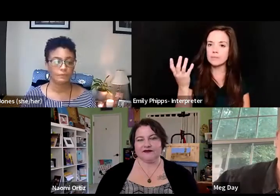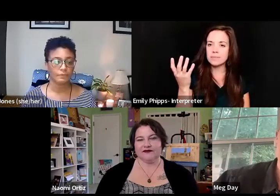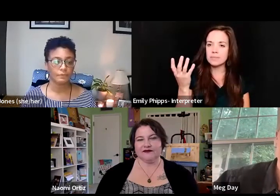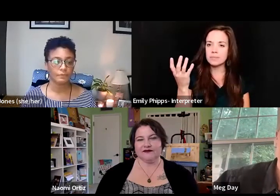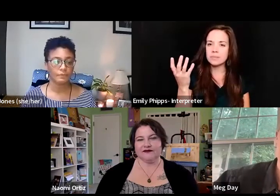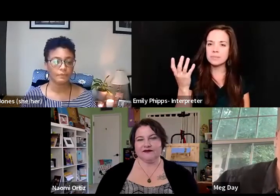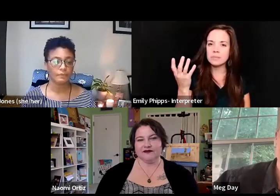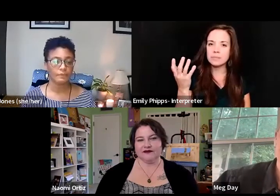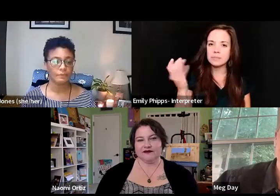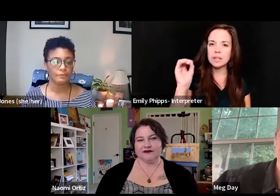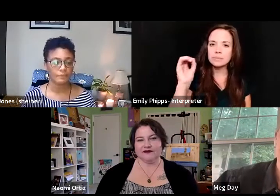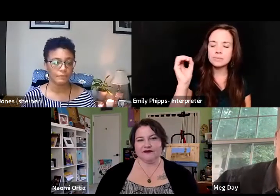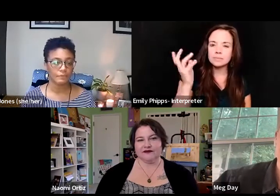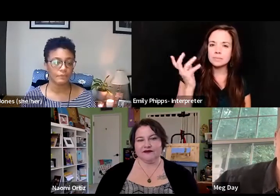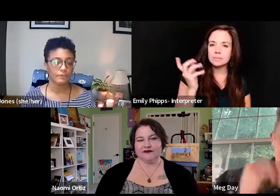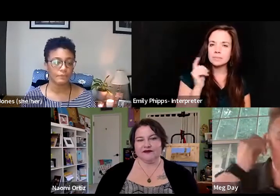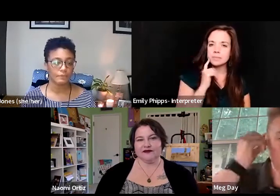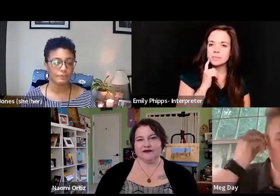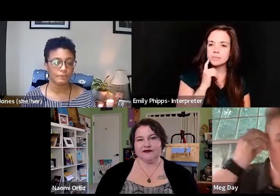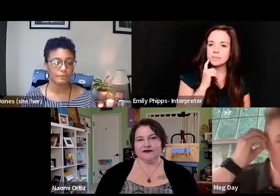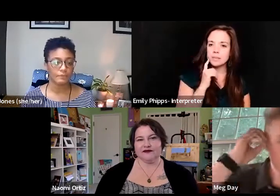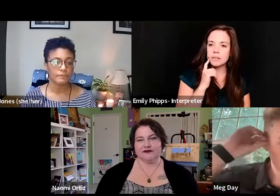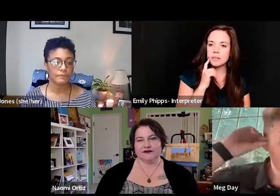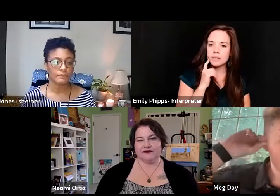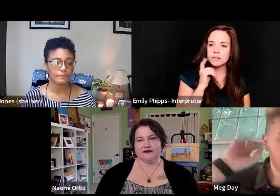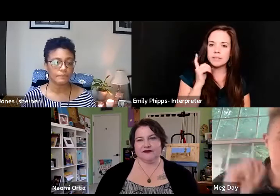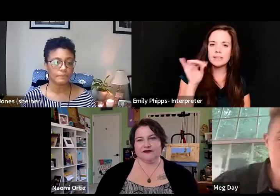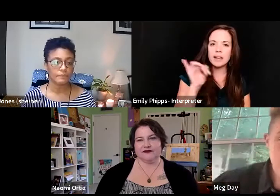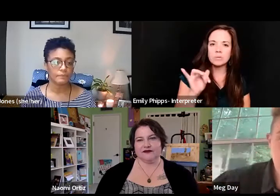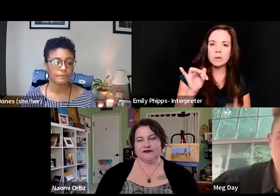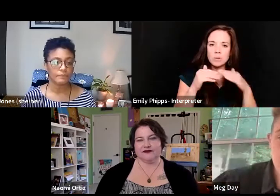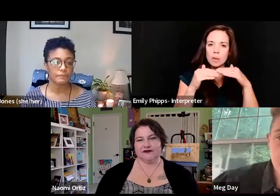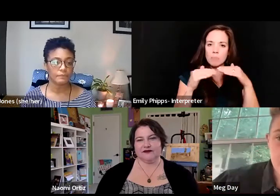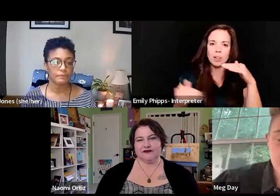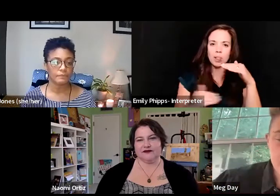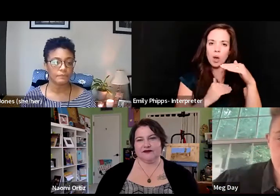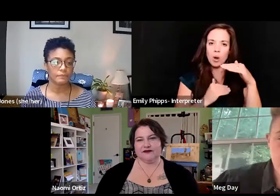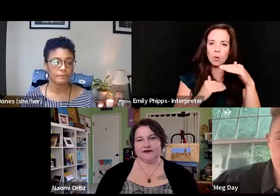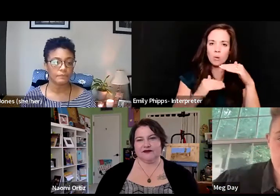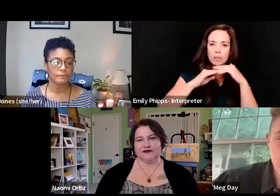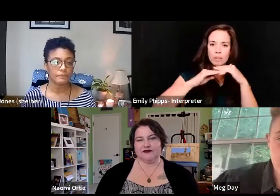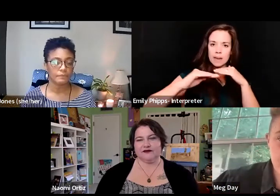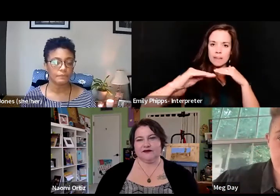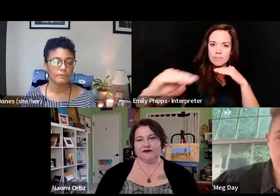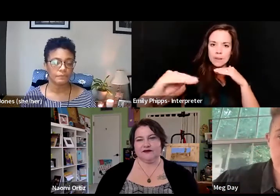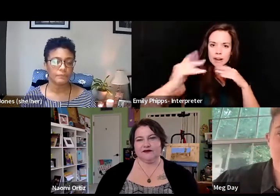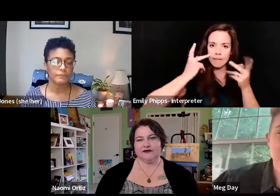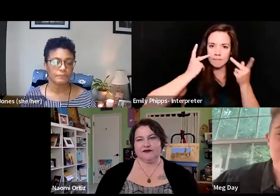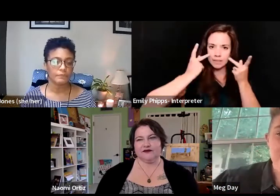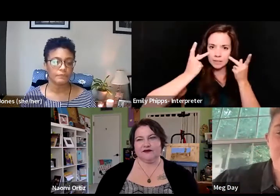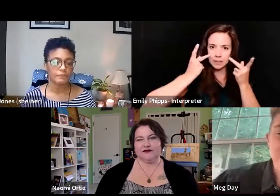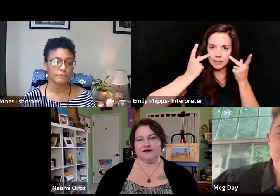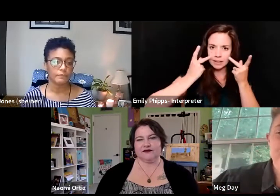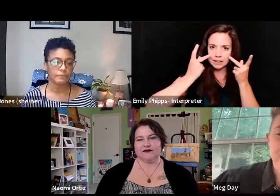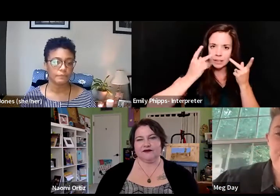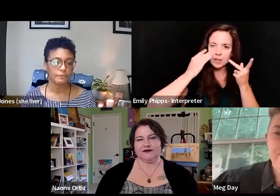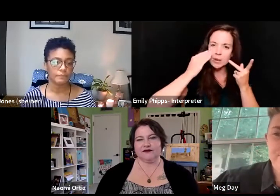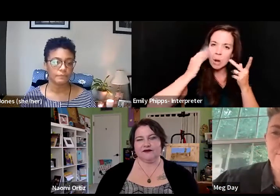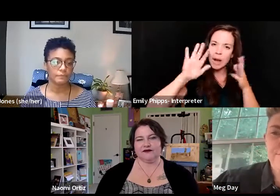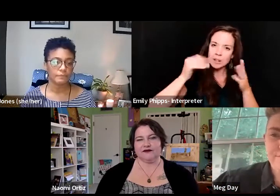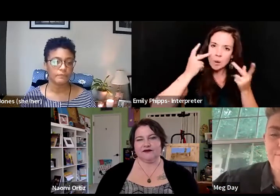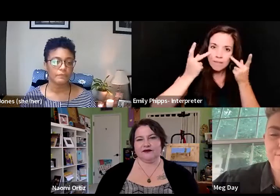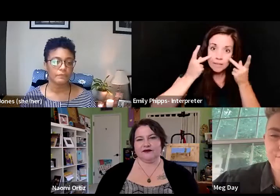no, there was just, it's like we were, we were below the pavement in terms of visibility, you know, and I know visibility is a trap, but like,